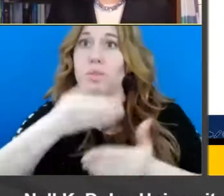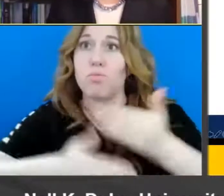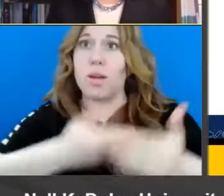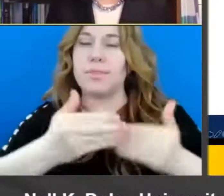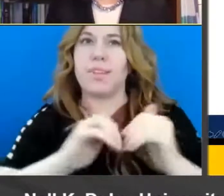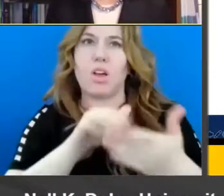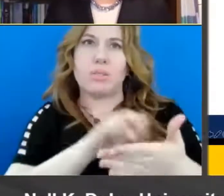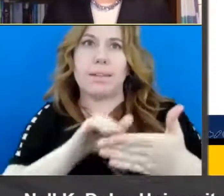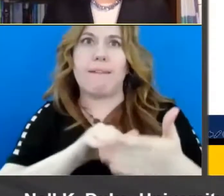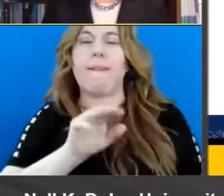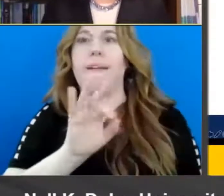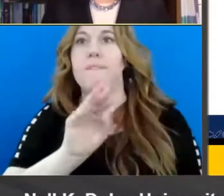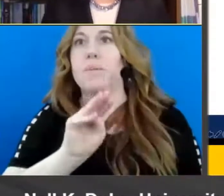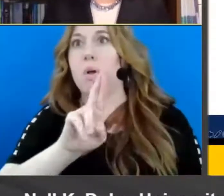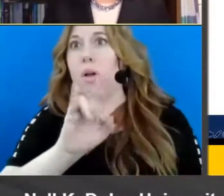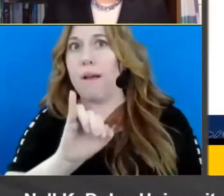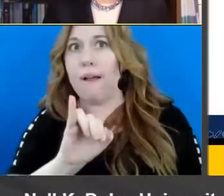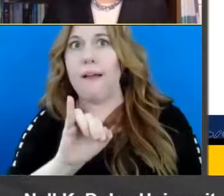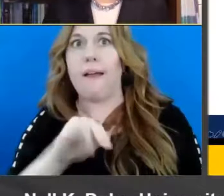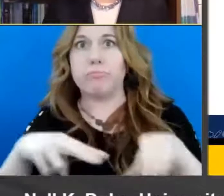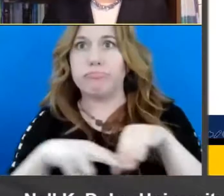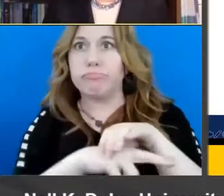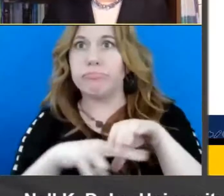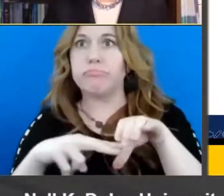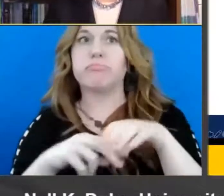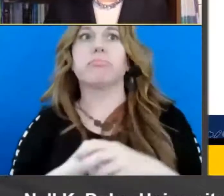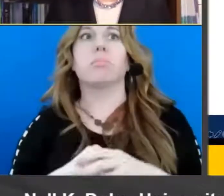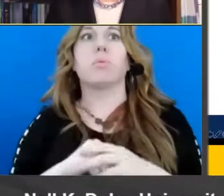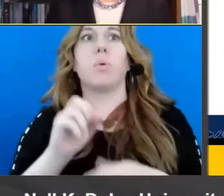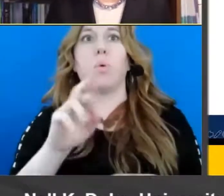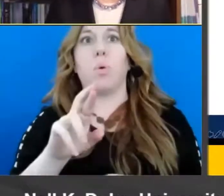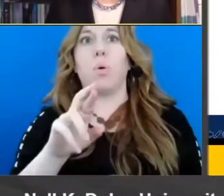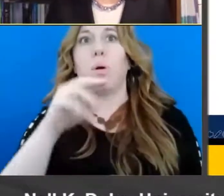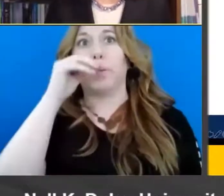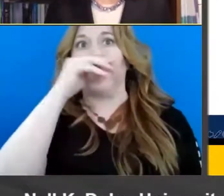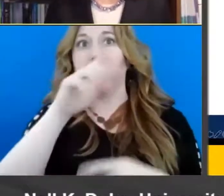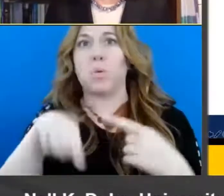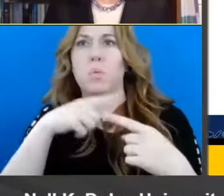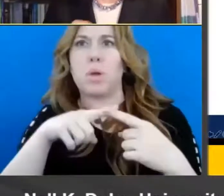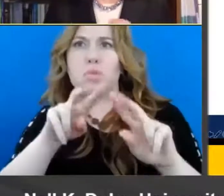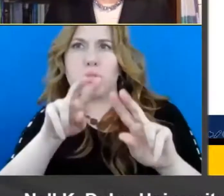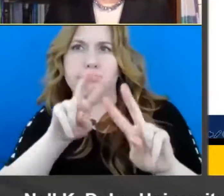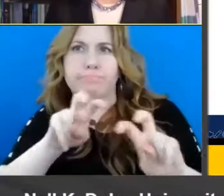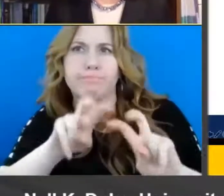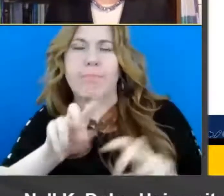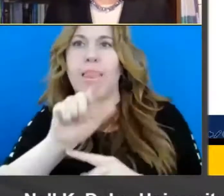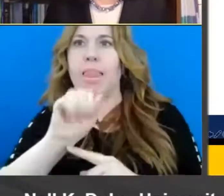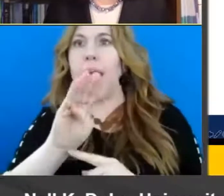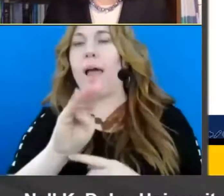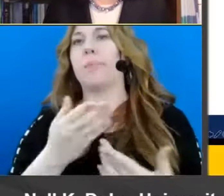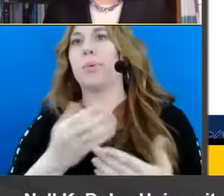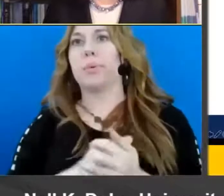fmri. Scans, for example, or when we are looking at lab or just one on one